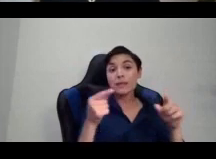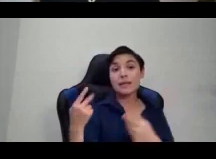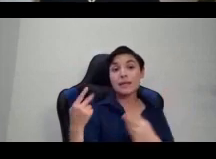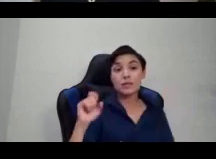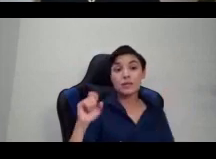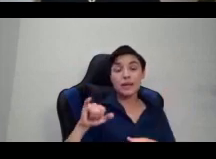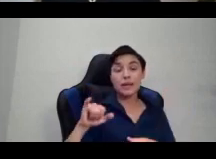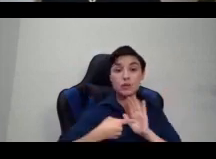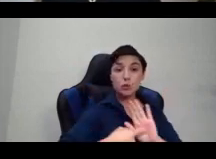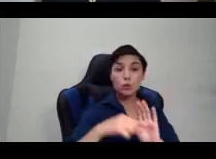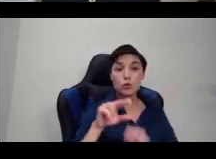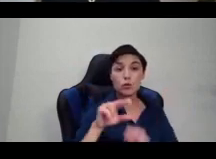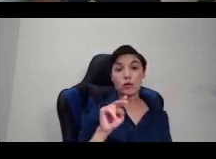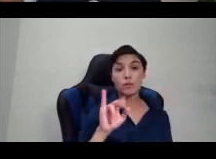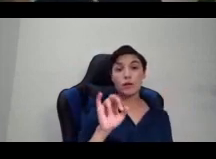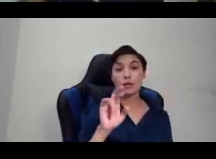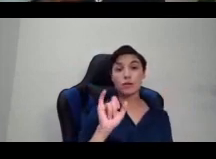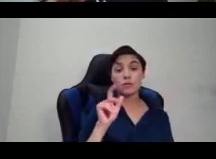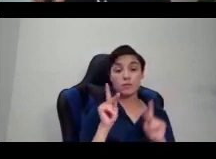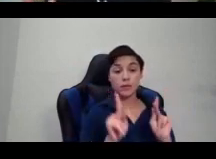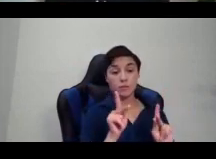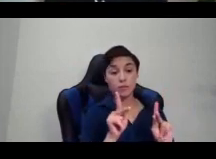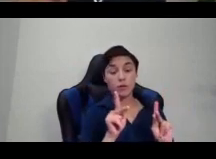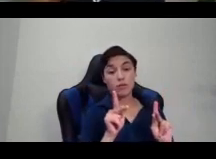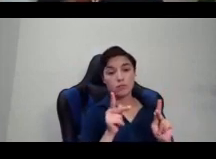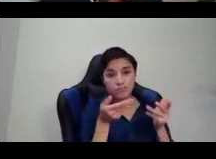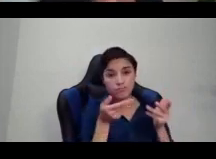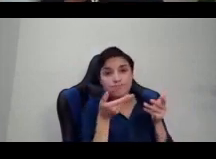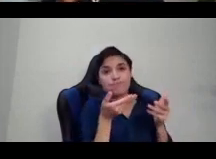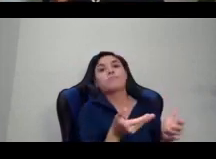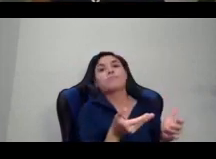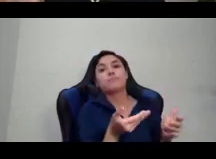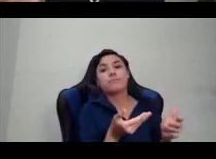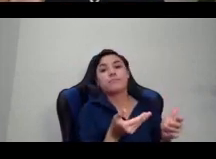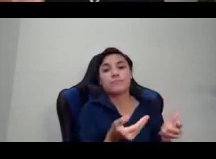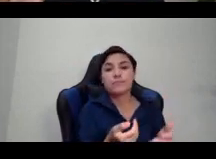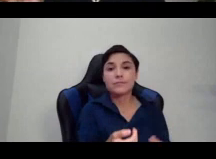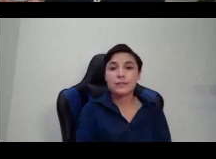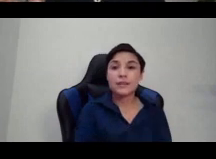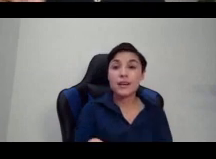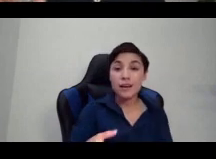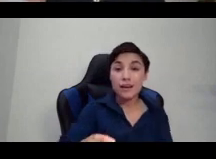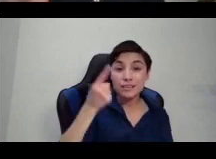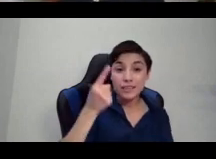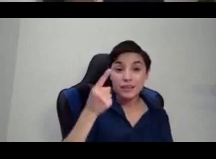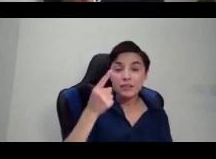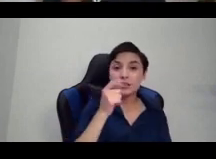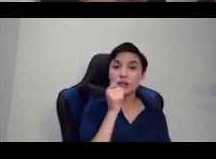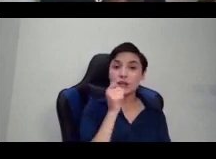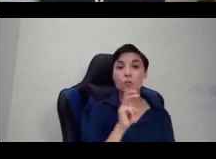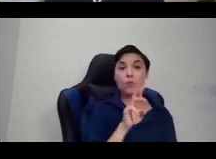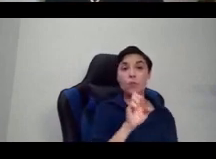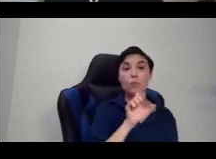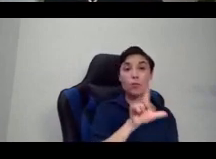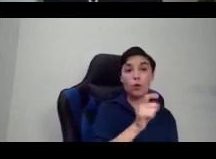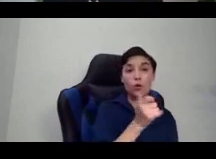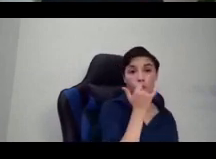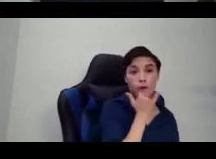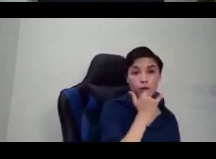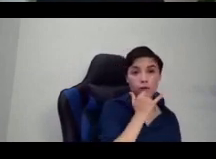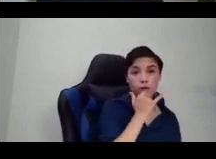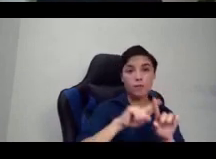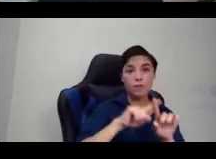that actually, going back to that whole thing that it's a structure, not a moral failure, there is a history of violent